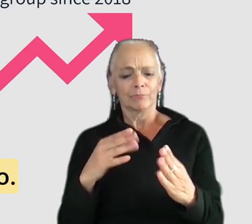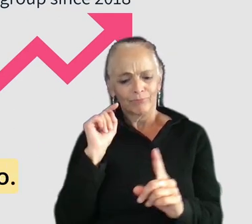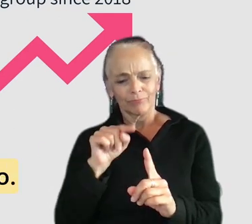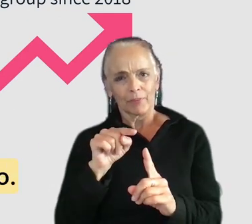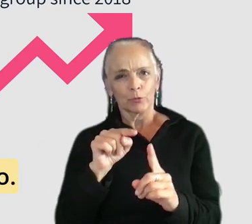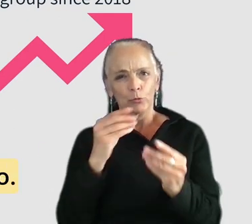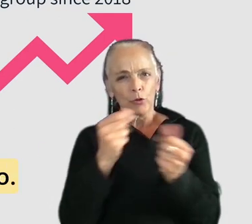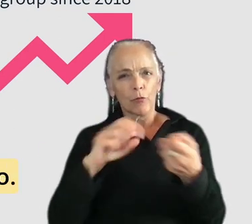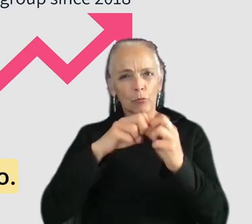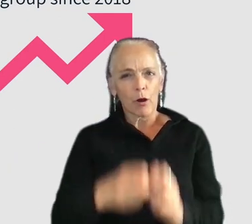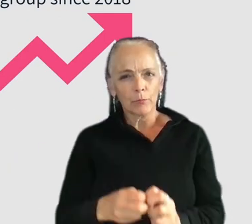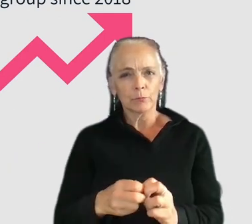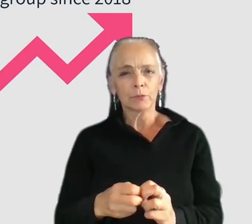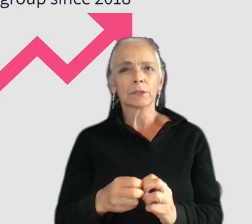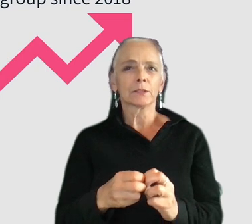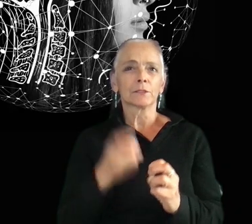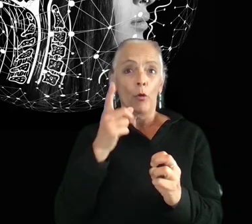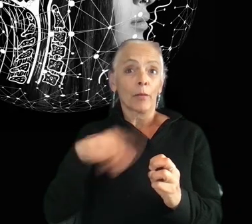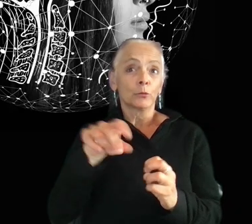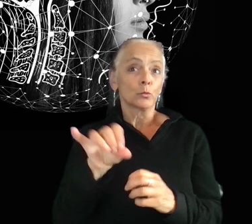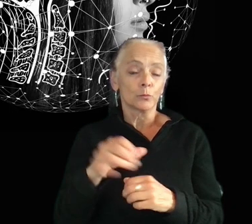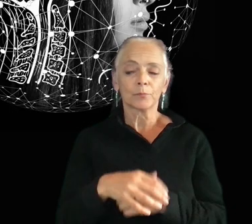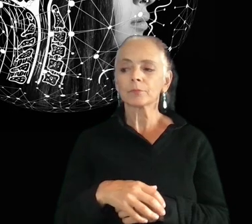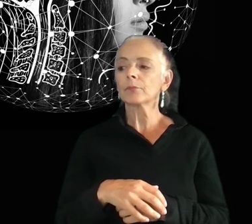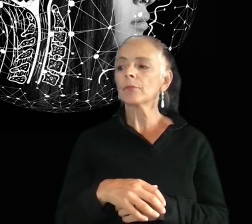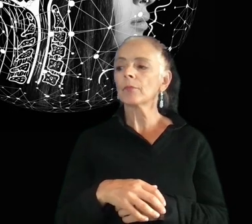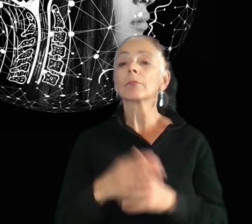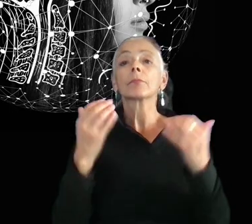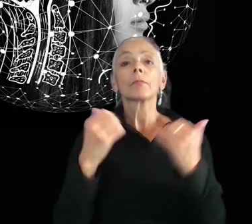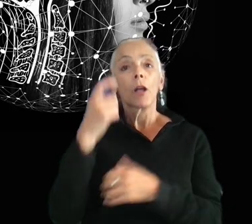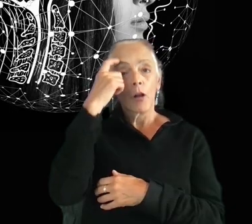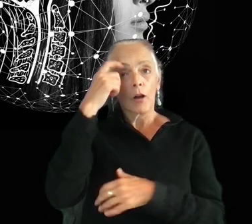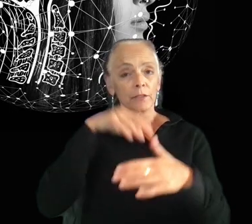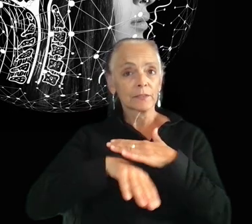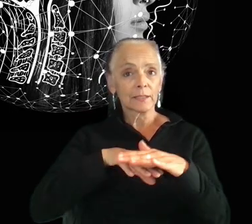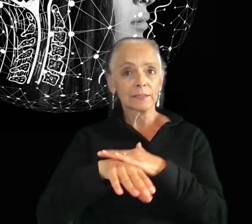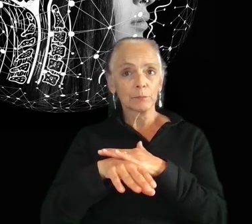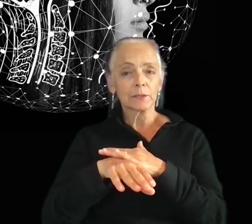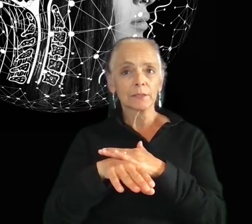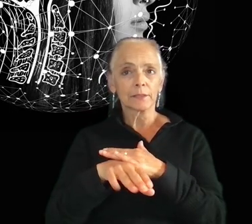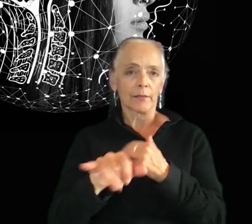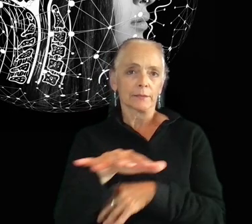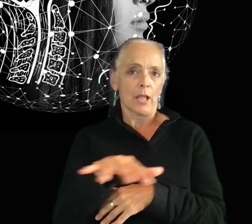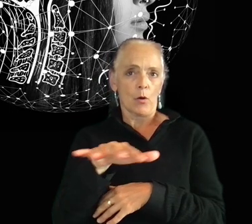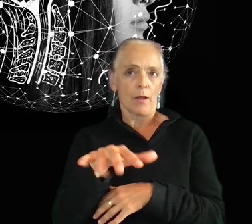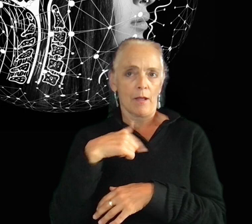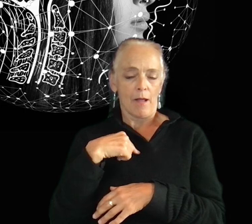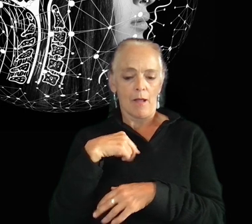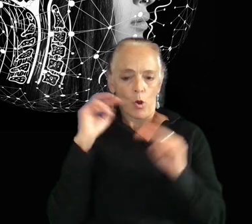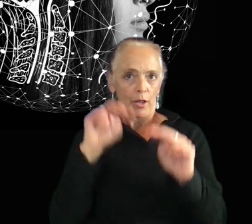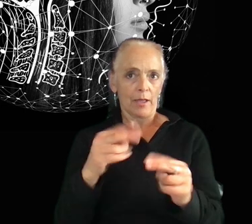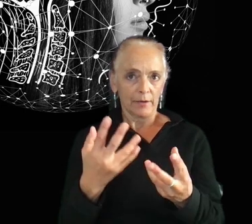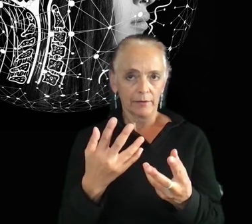tackling these barriers for those people too. So moving on to cognitive accessibility which is the area that I tend to look